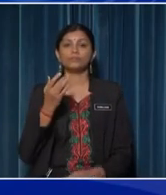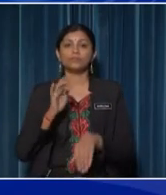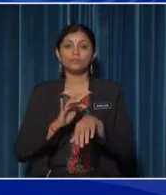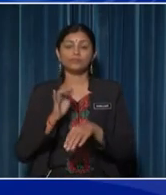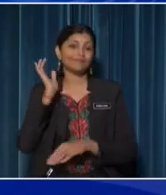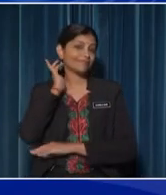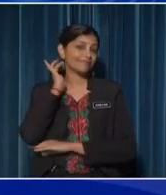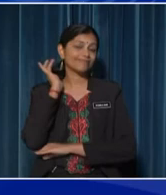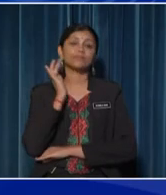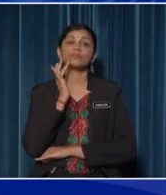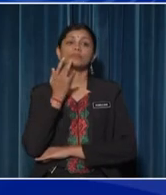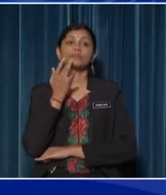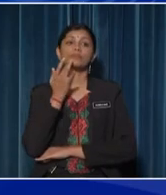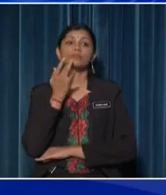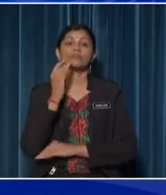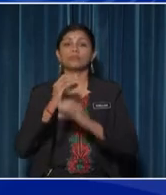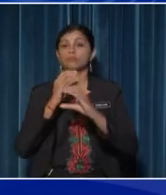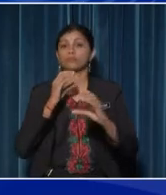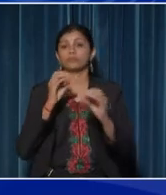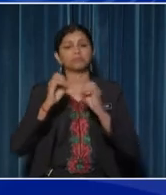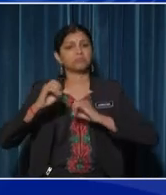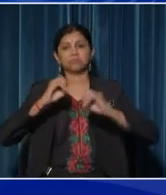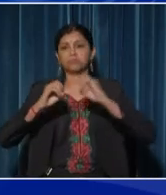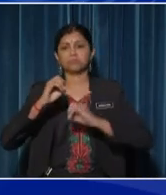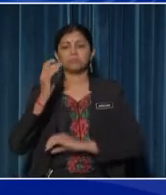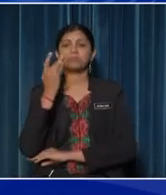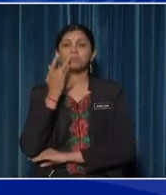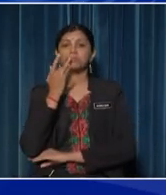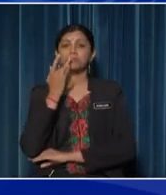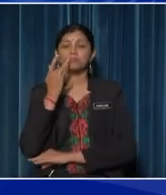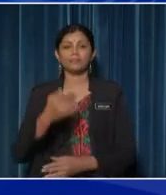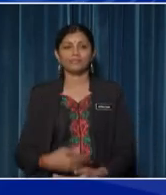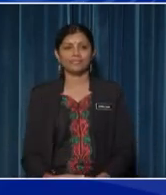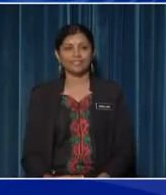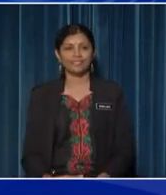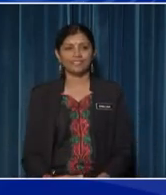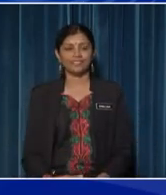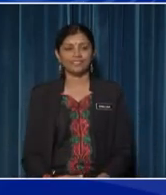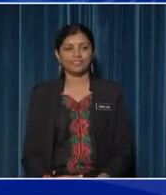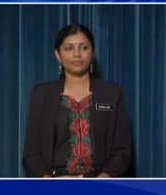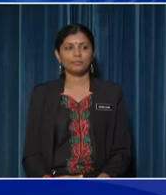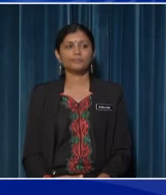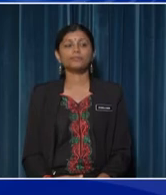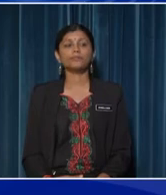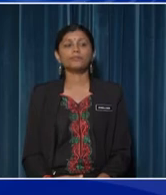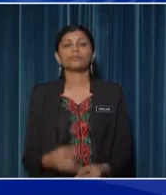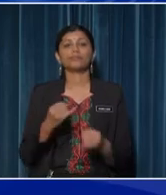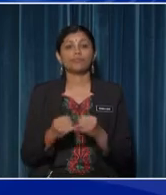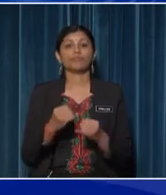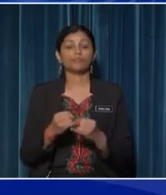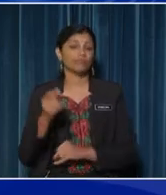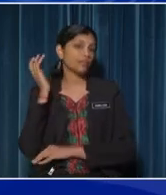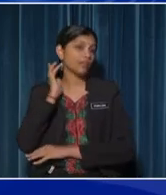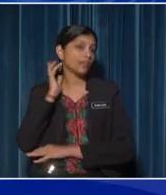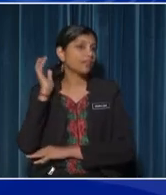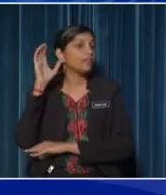taste, we find that the car has no taste Finally, using the